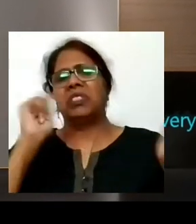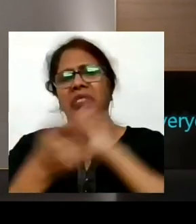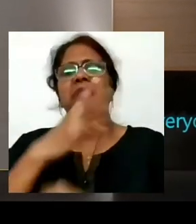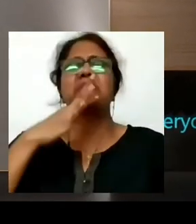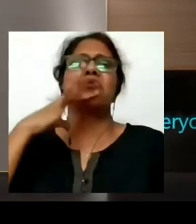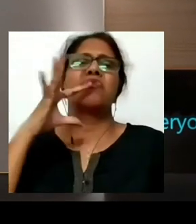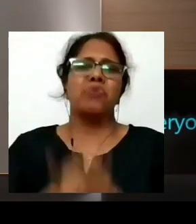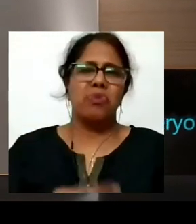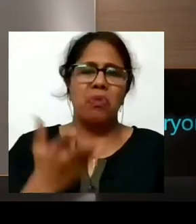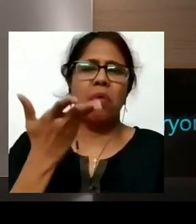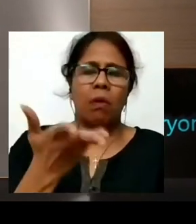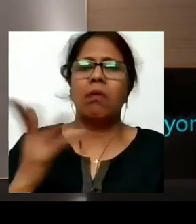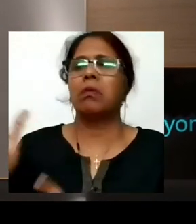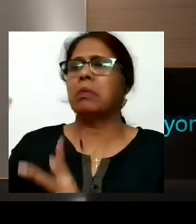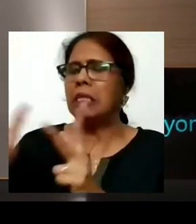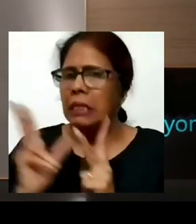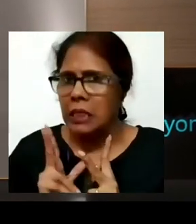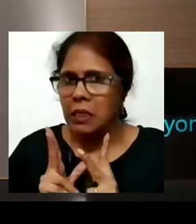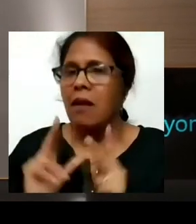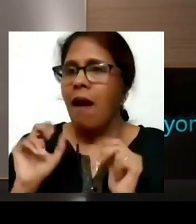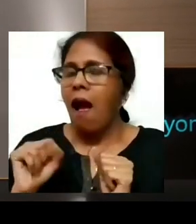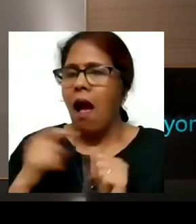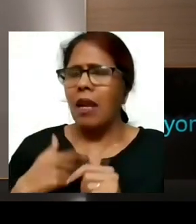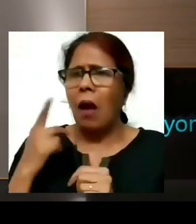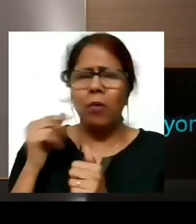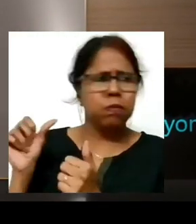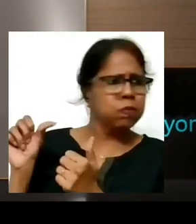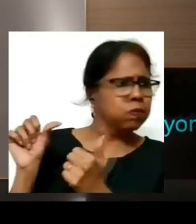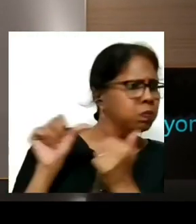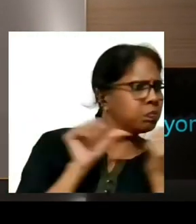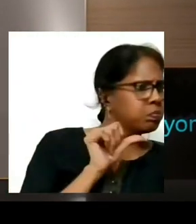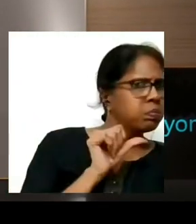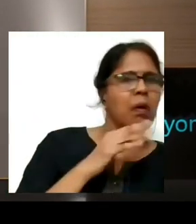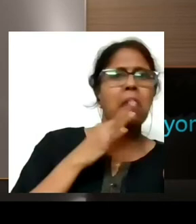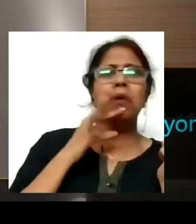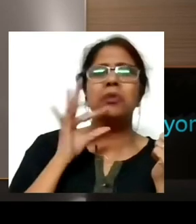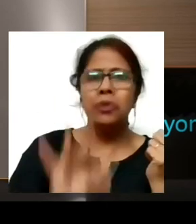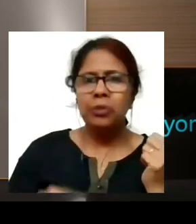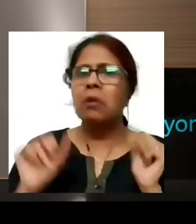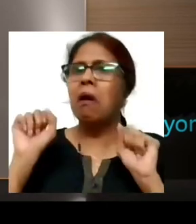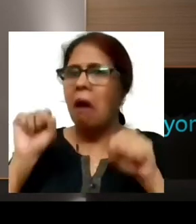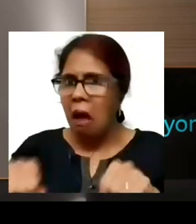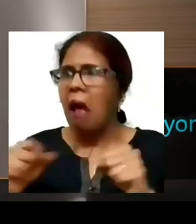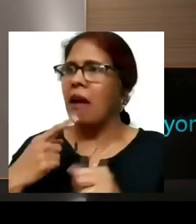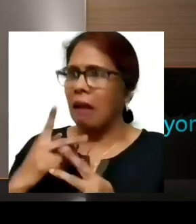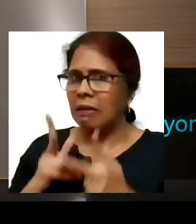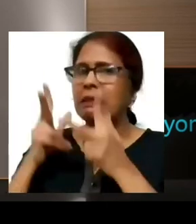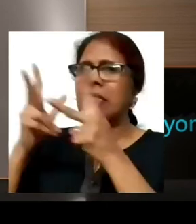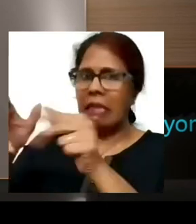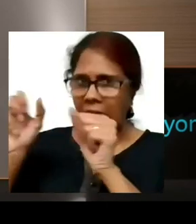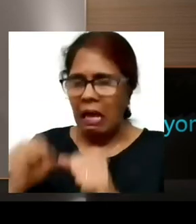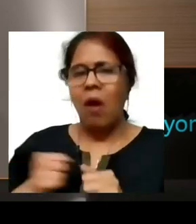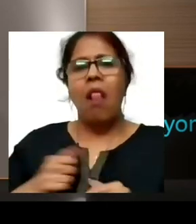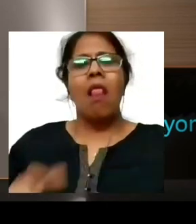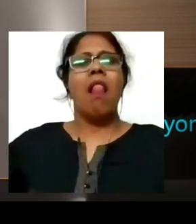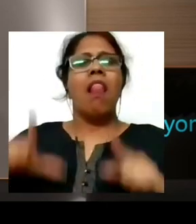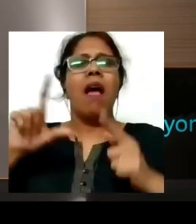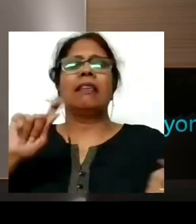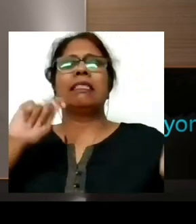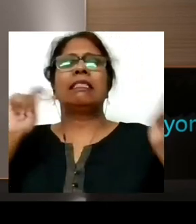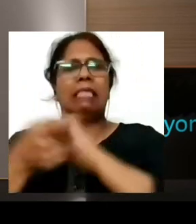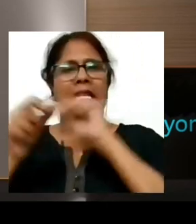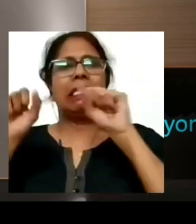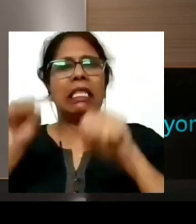Now that I look back, I can tell my teacher that, yes, it definitely changed my life. But then it was not my destiny,